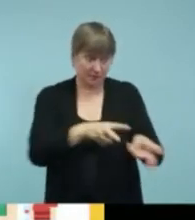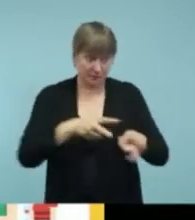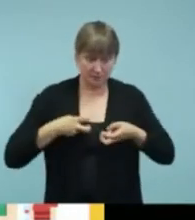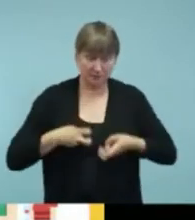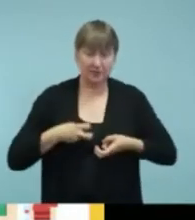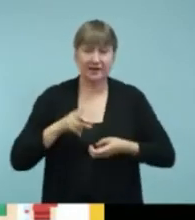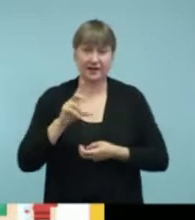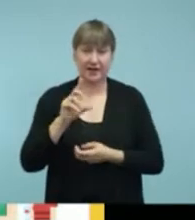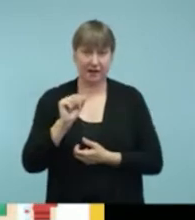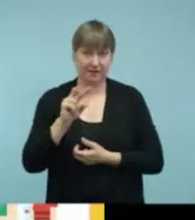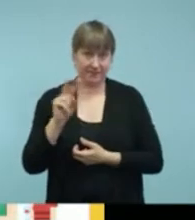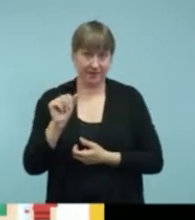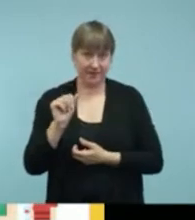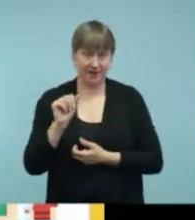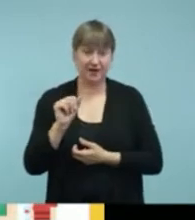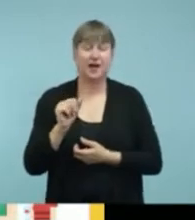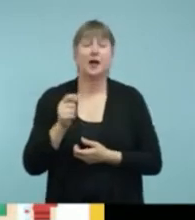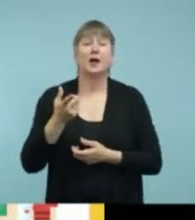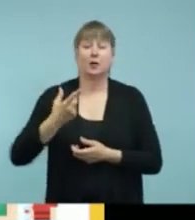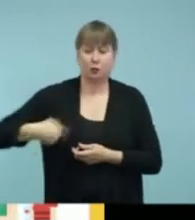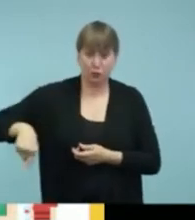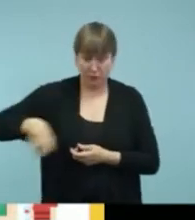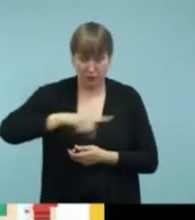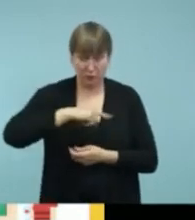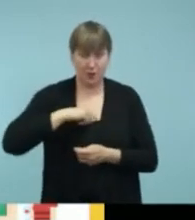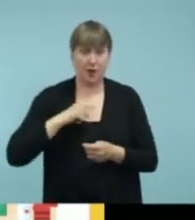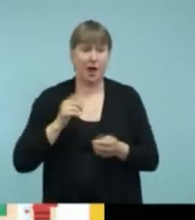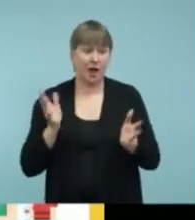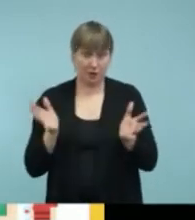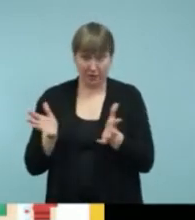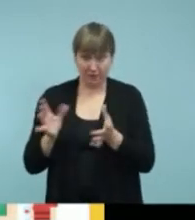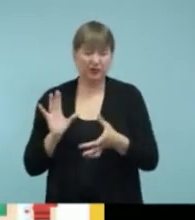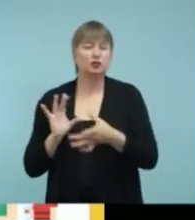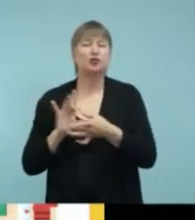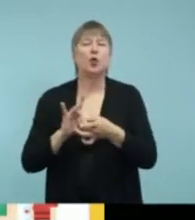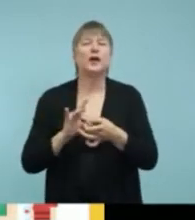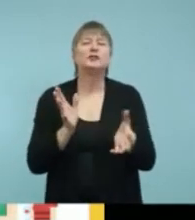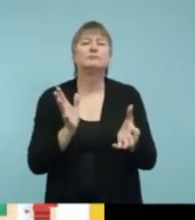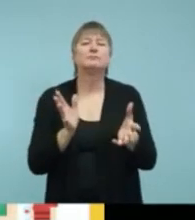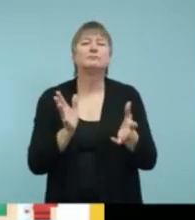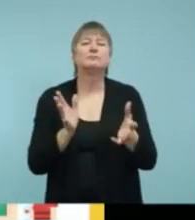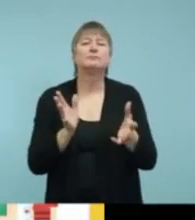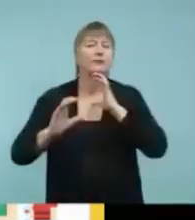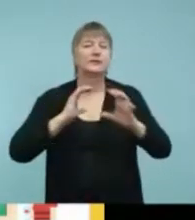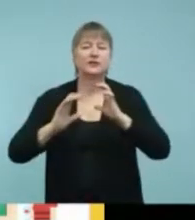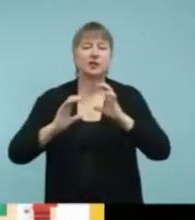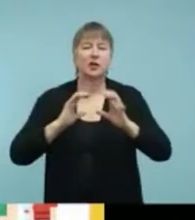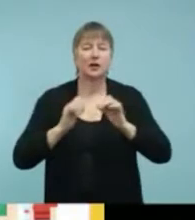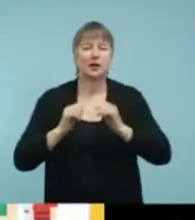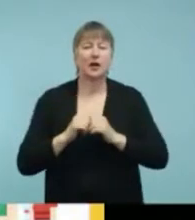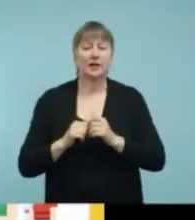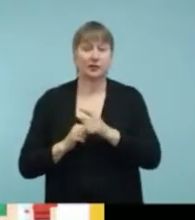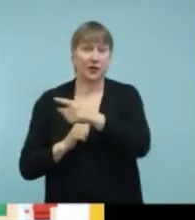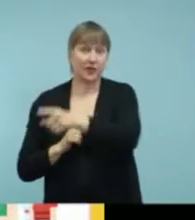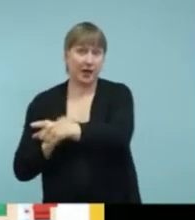join a conversation. And then when this person talks, it's going to be one color. When the next person